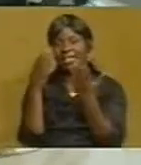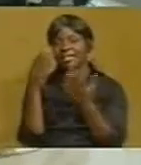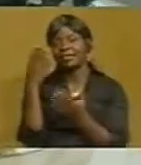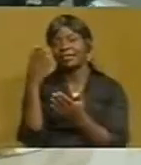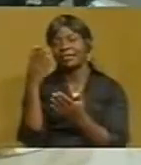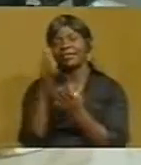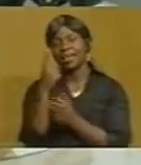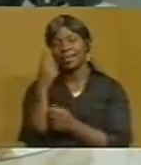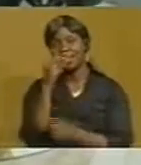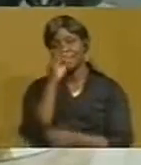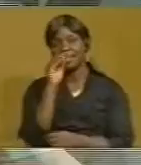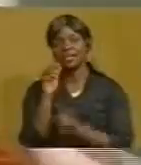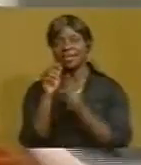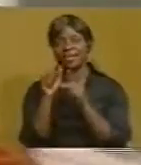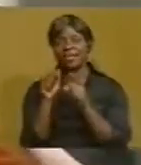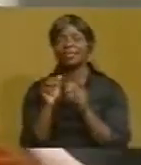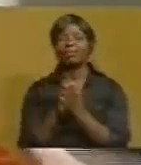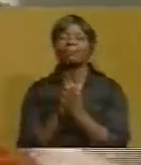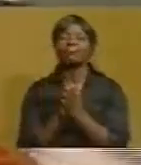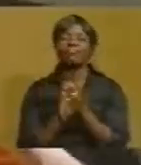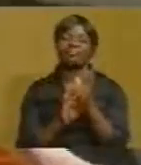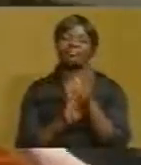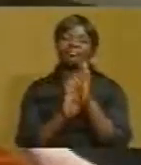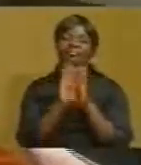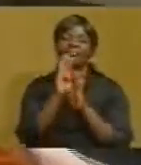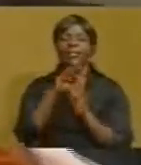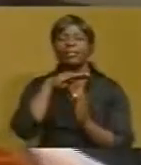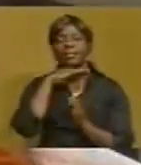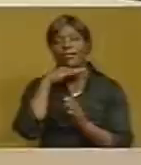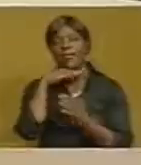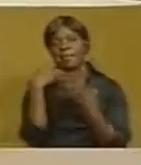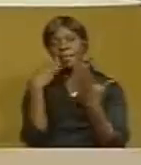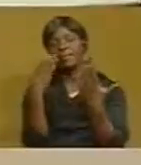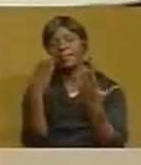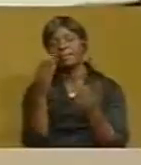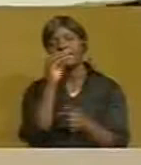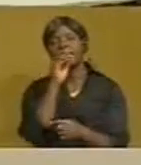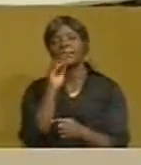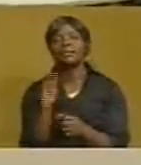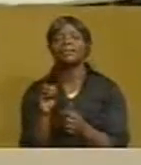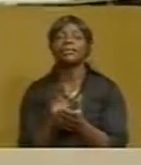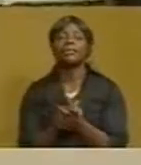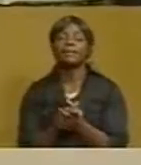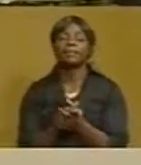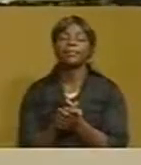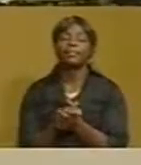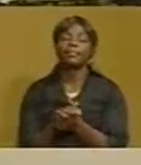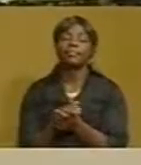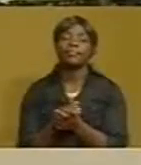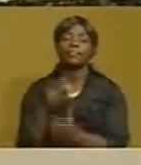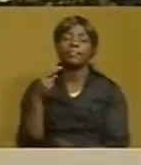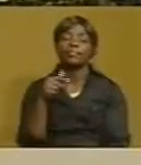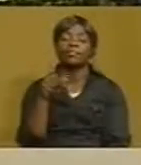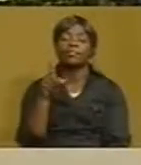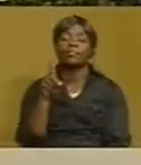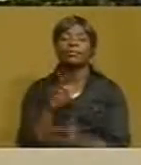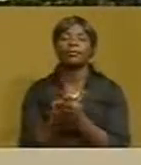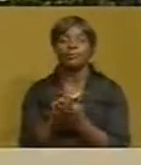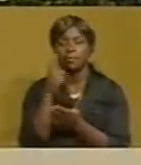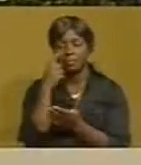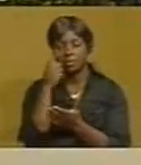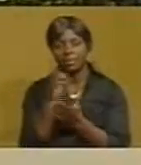According to the company Siddiqui advisor Mohammed Siddiqui, HTD is on an aggressive marketing spree to penetrate into the market.